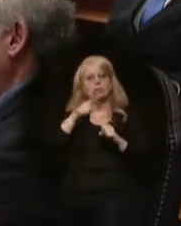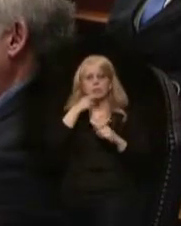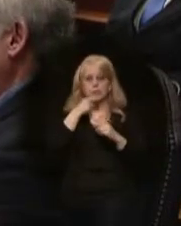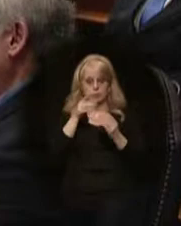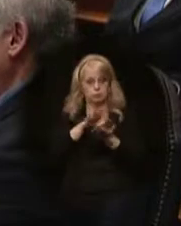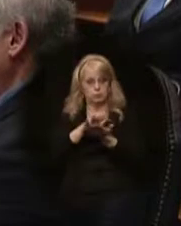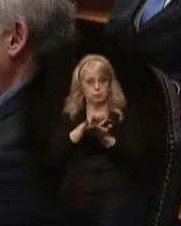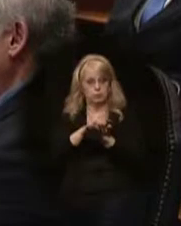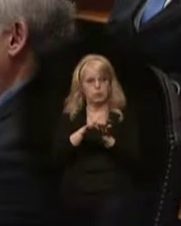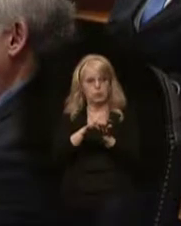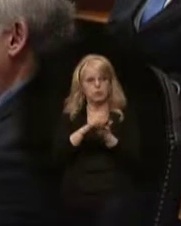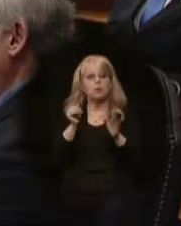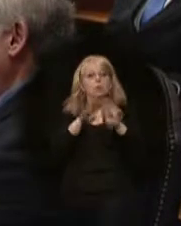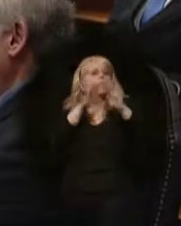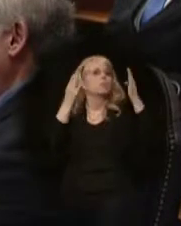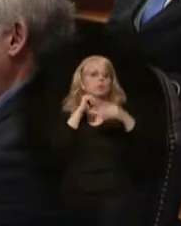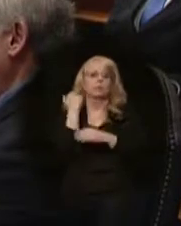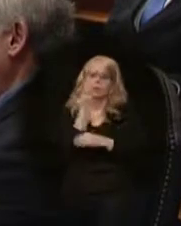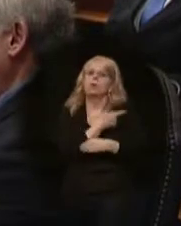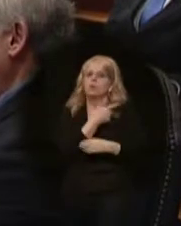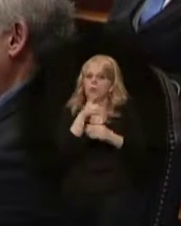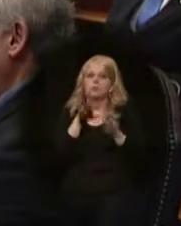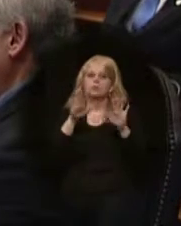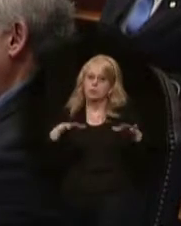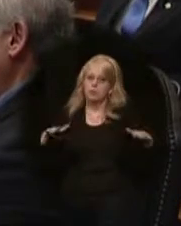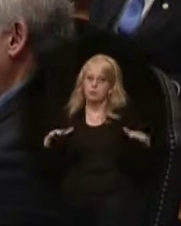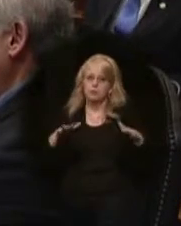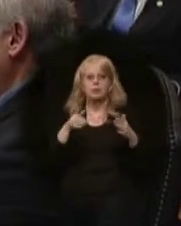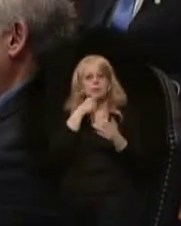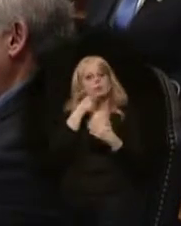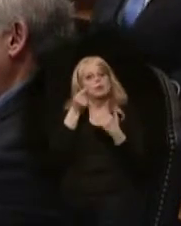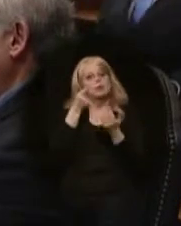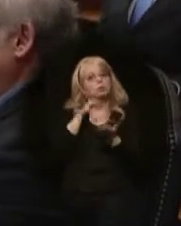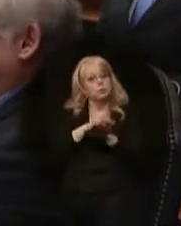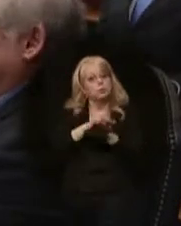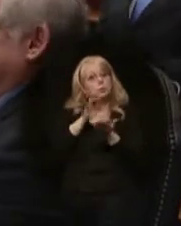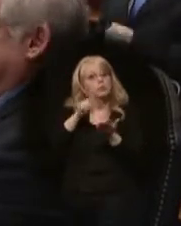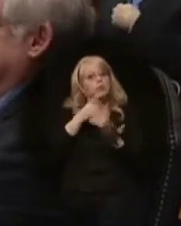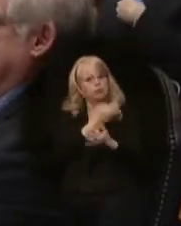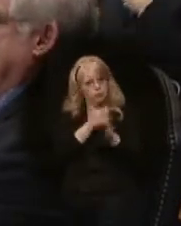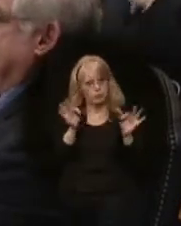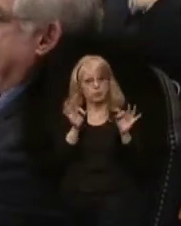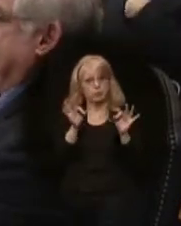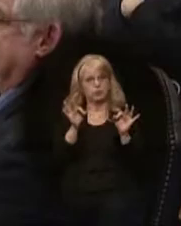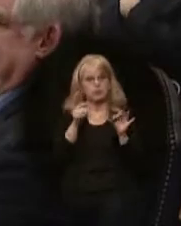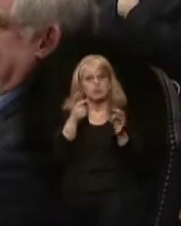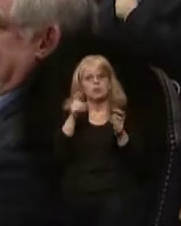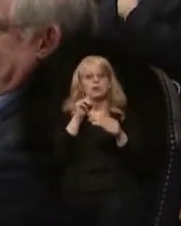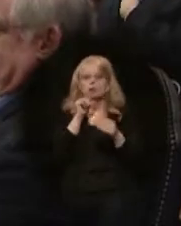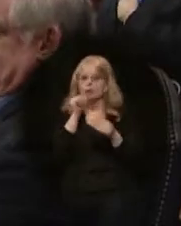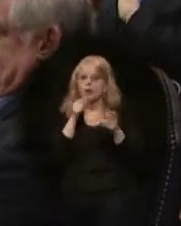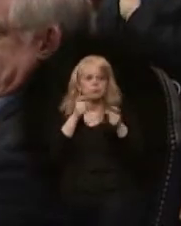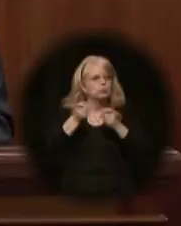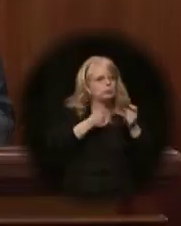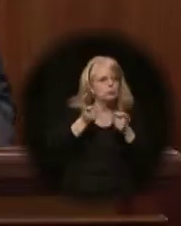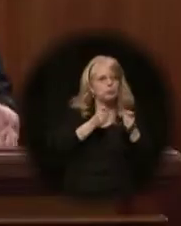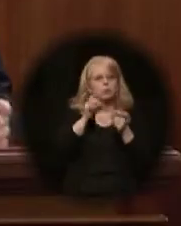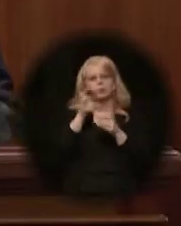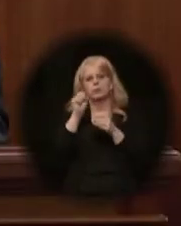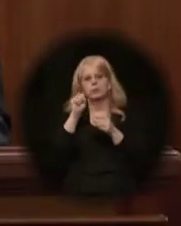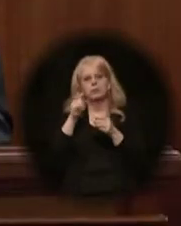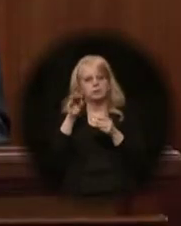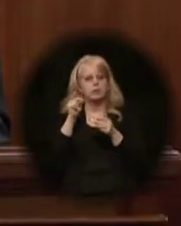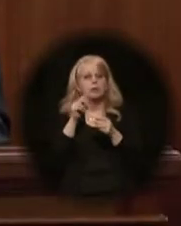open to all our children. Public schools must remain free of sectarian control. However,